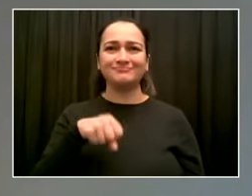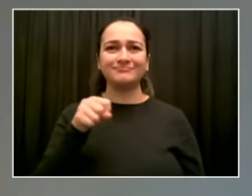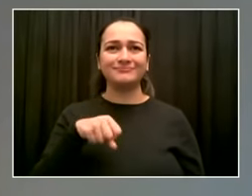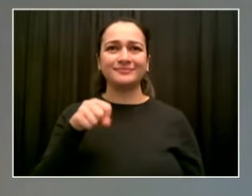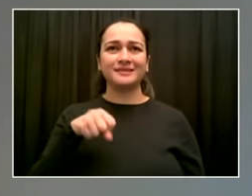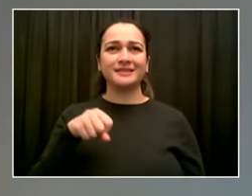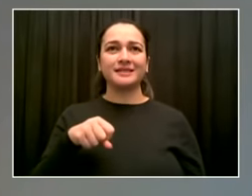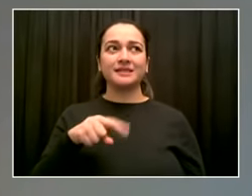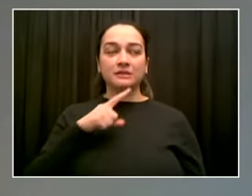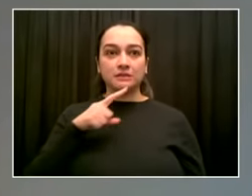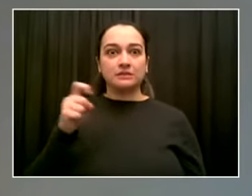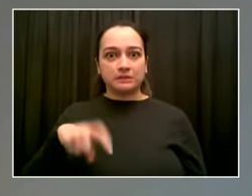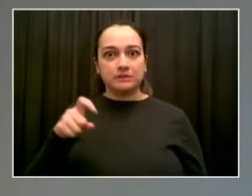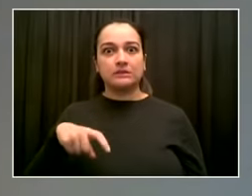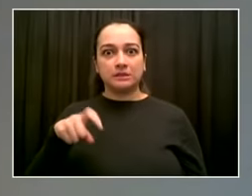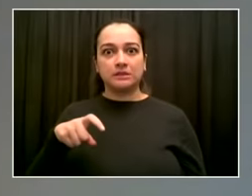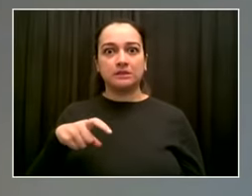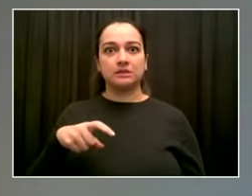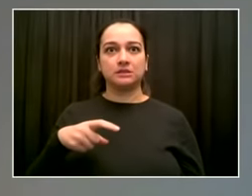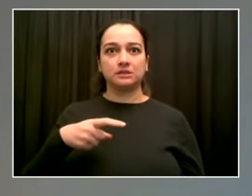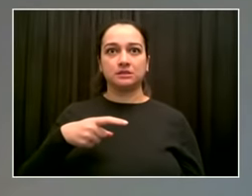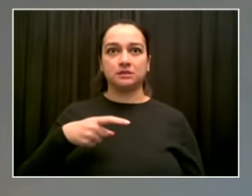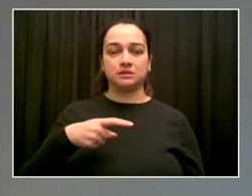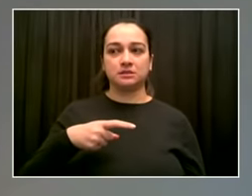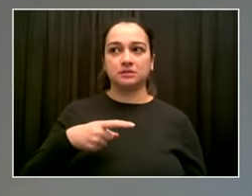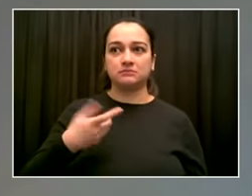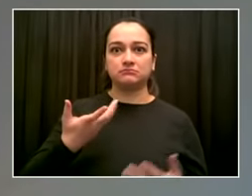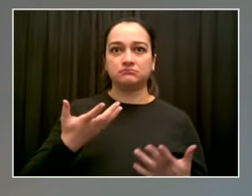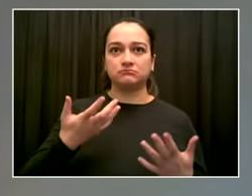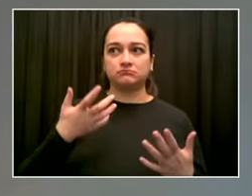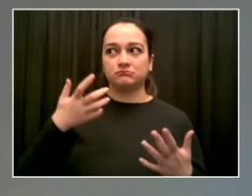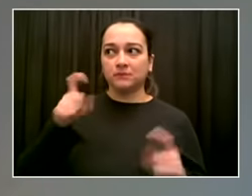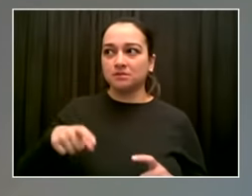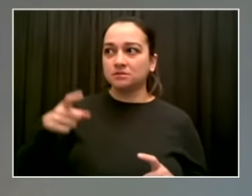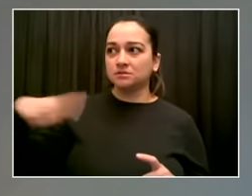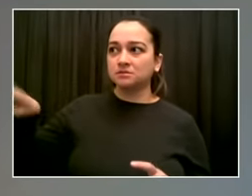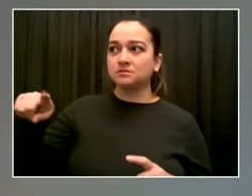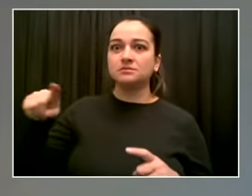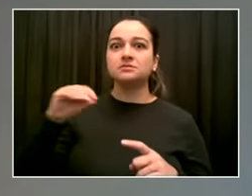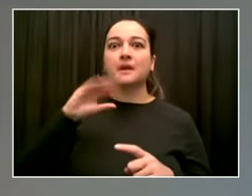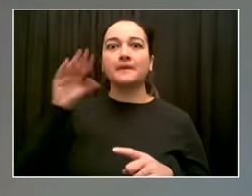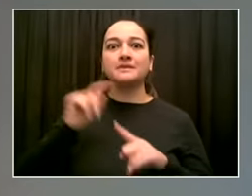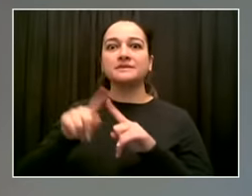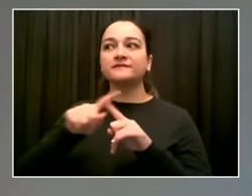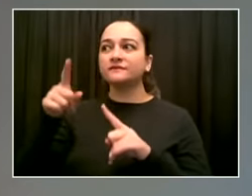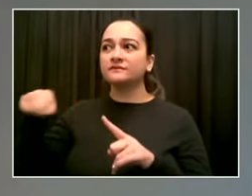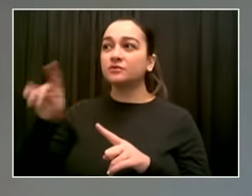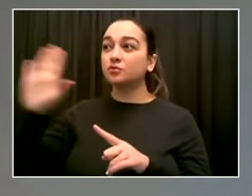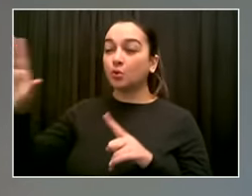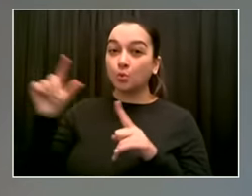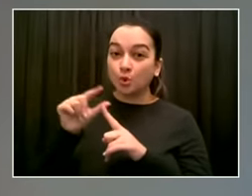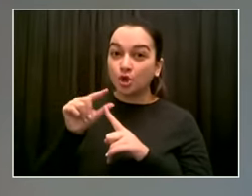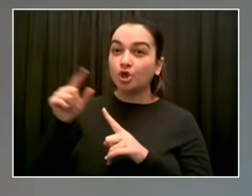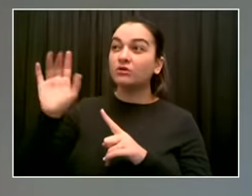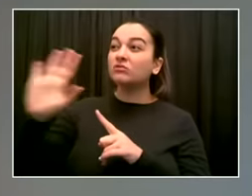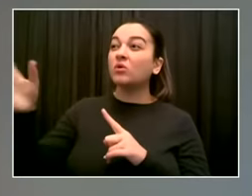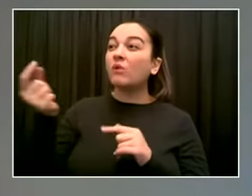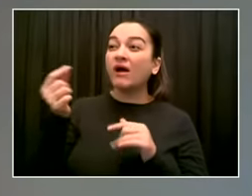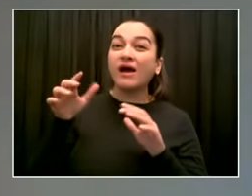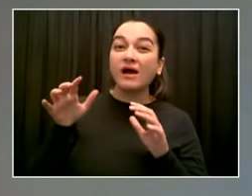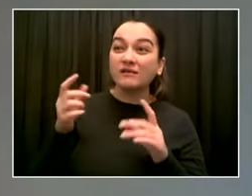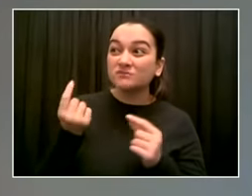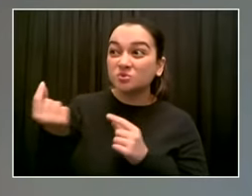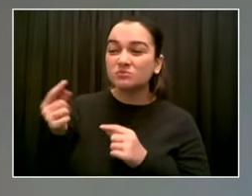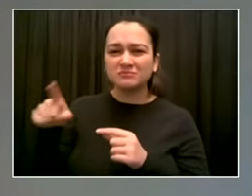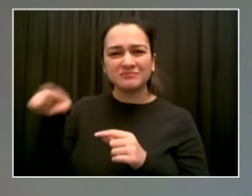pressure on the big companies to provide access to all New Yorkers, and Senator